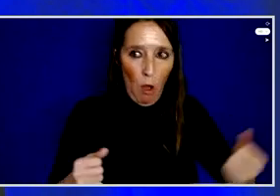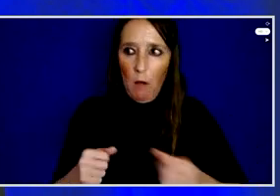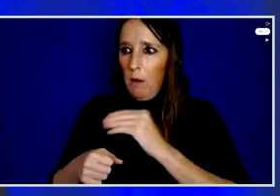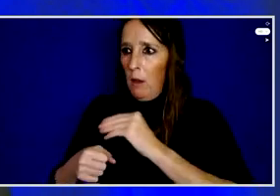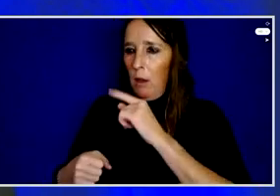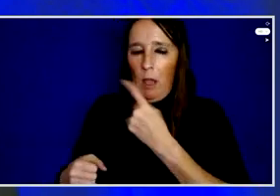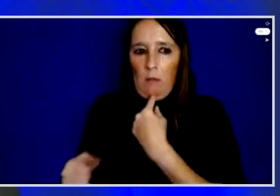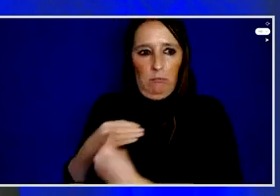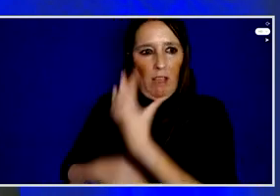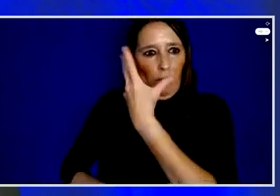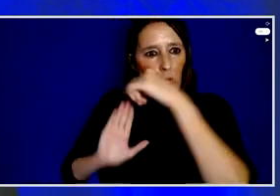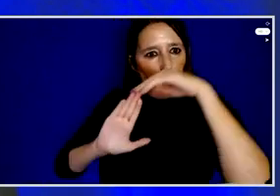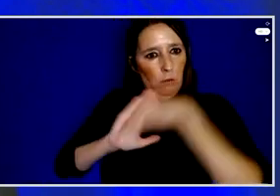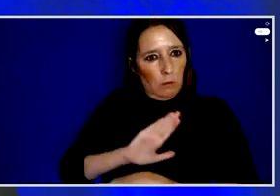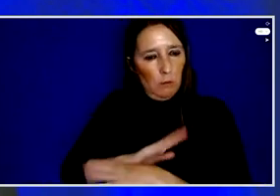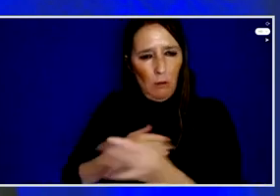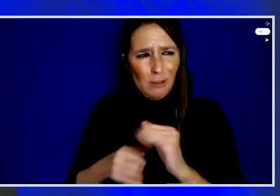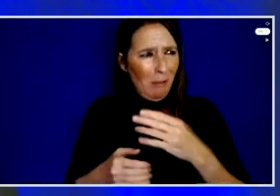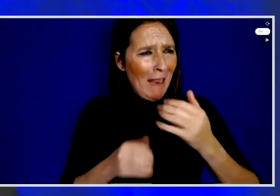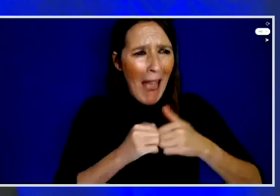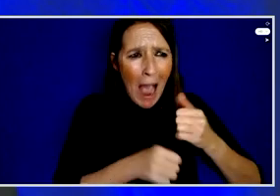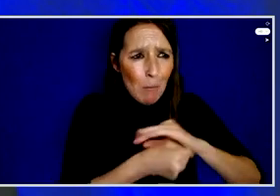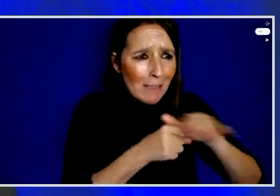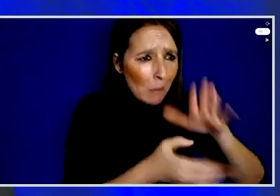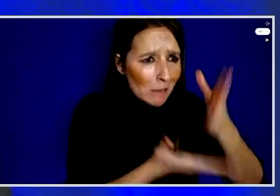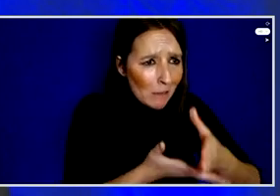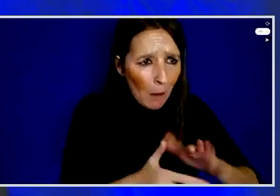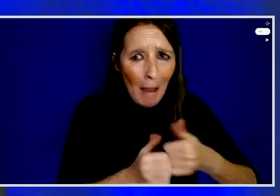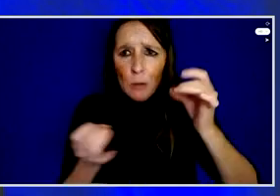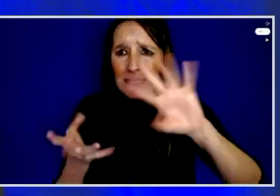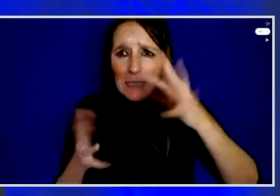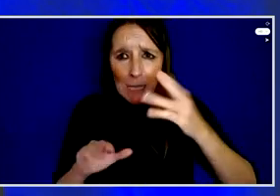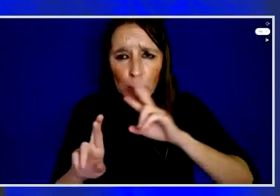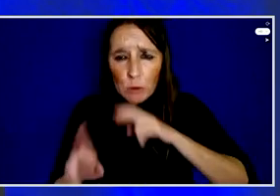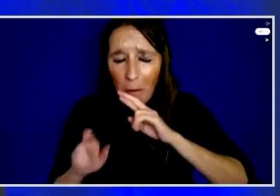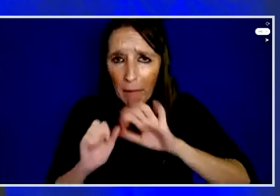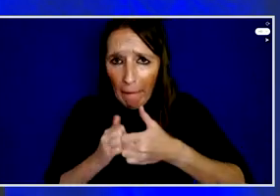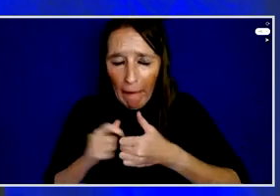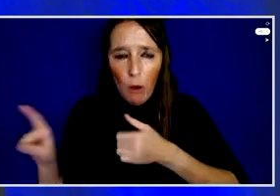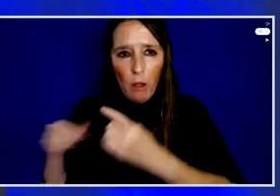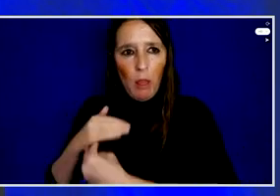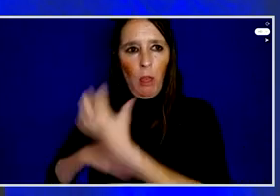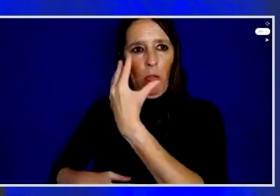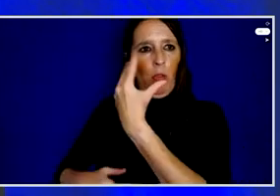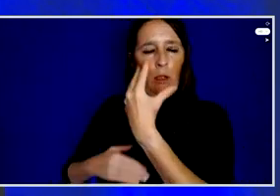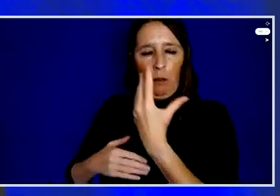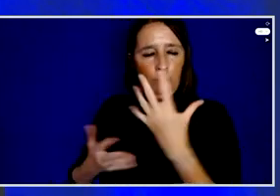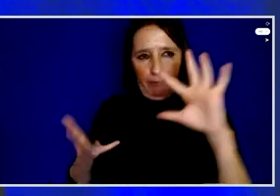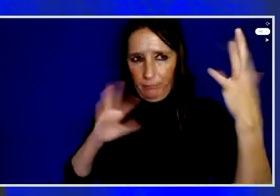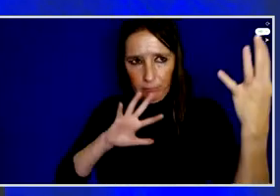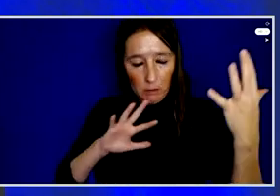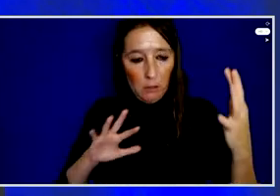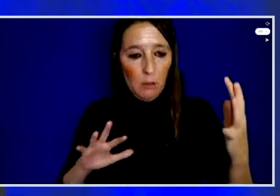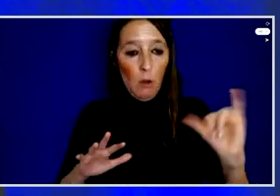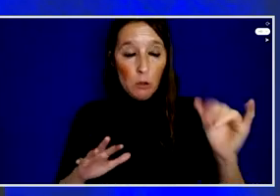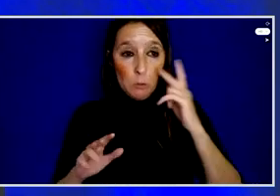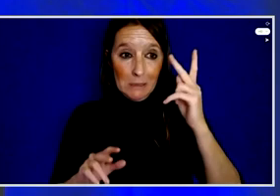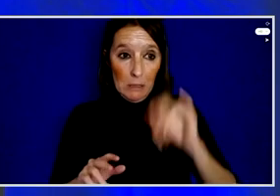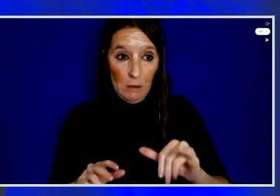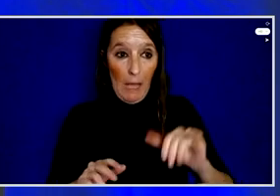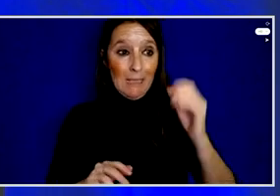to end pandemics to disaster response. We also know and see that in our efforts to strengthen democracy